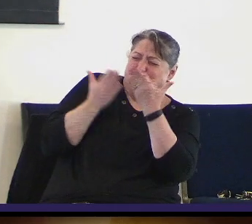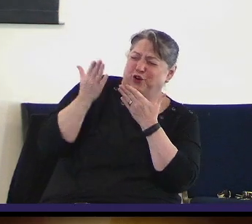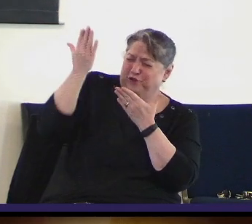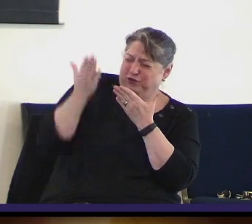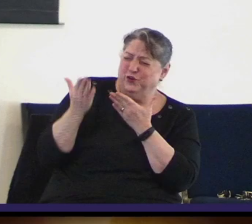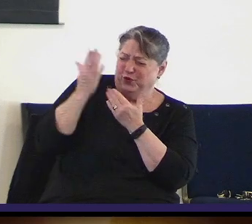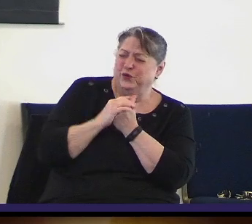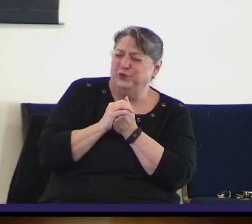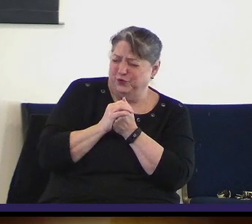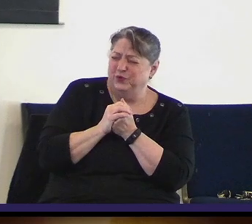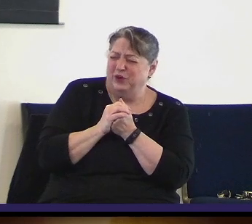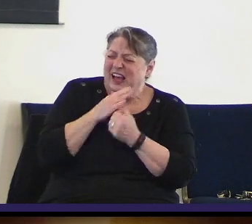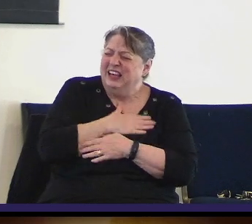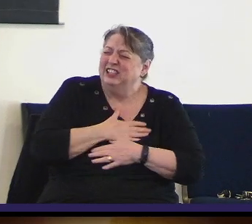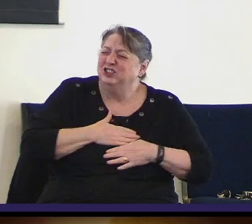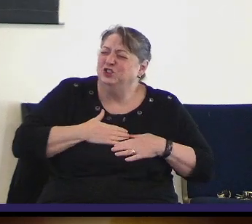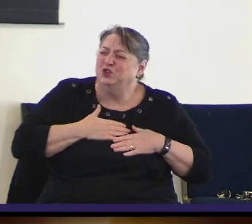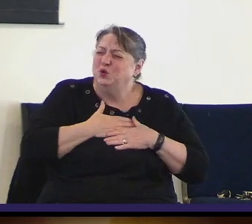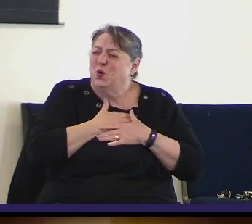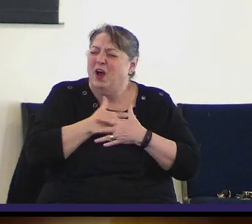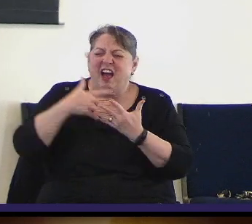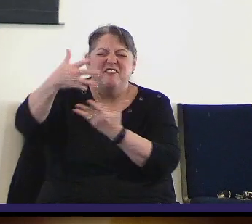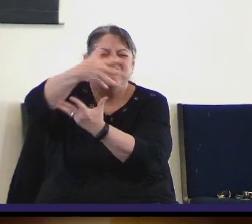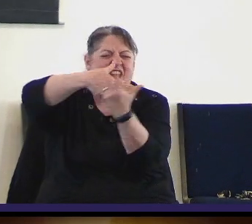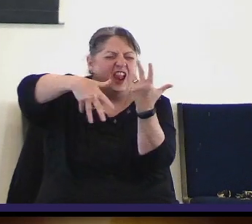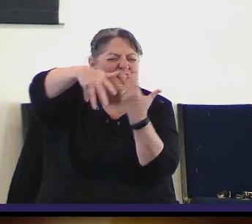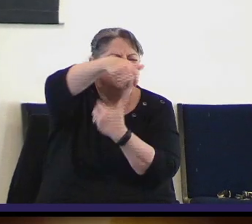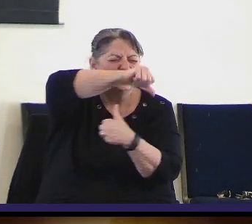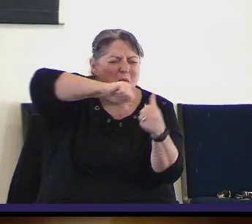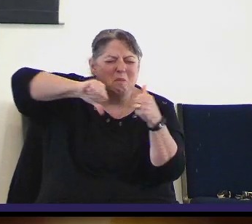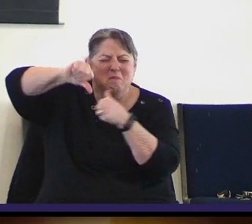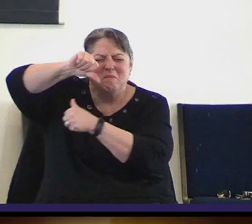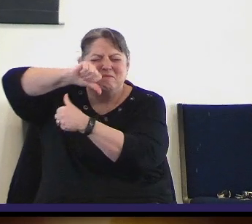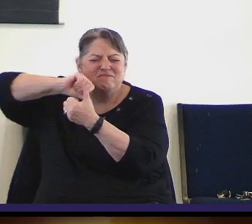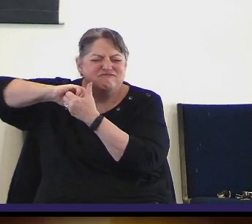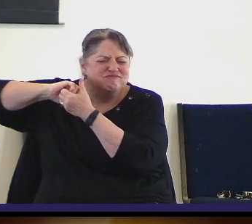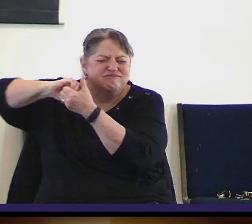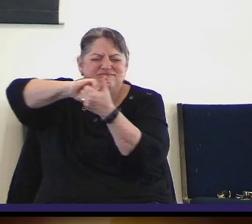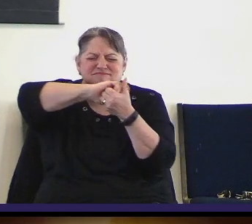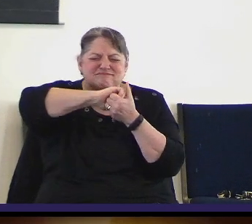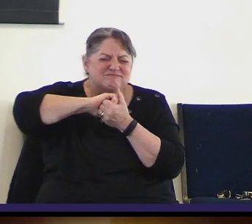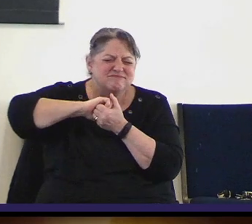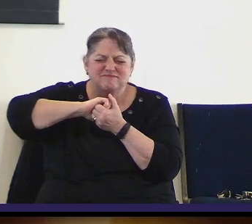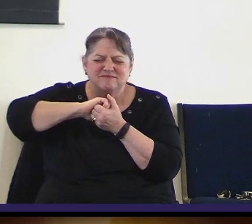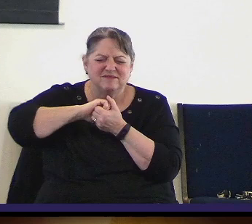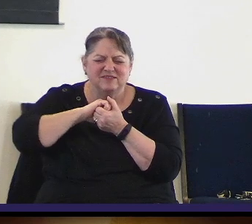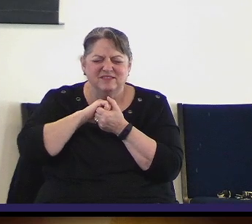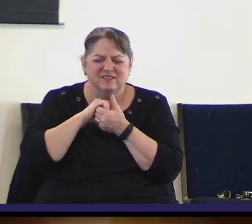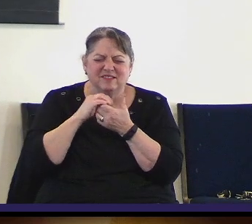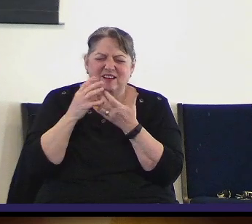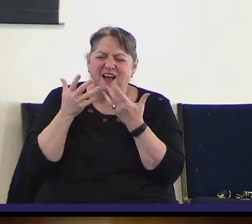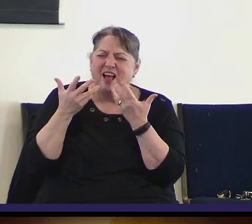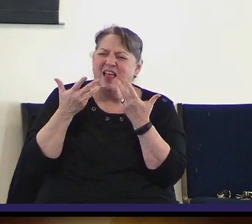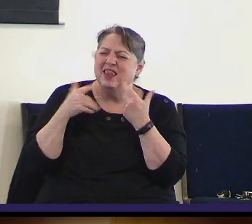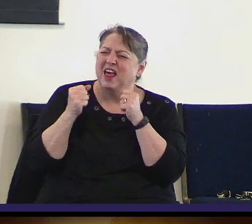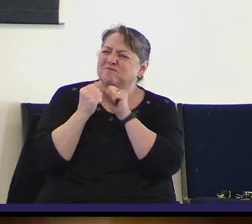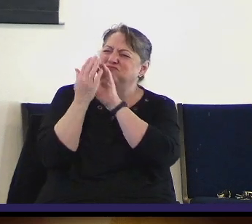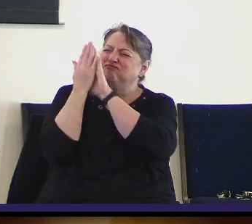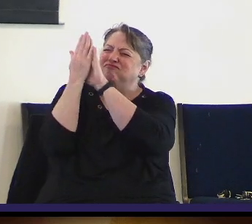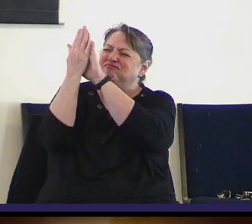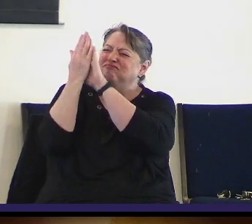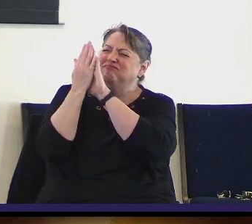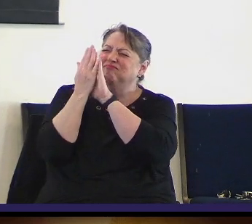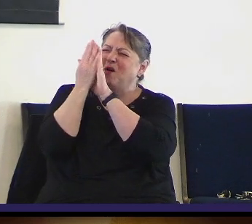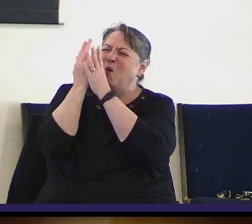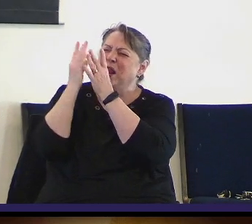enjoy the fellowship with other of your children. Let us dwell in the Holy Spirit.